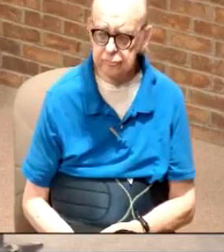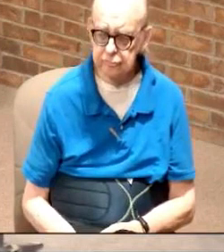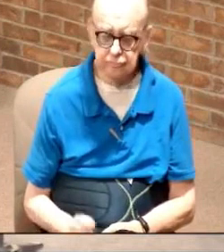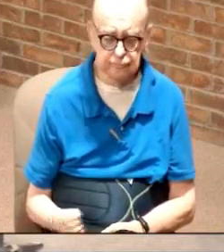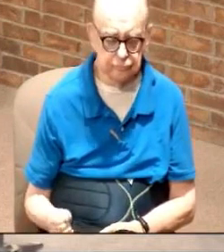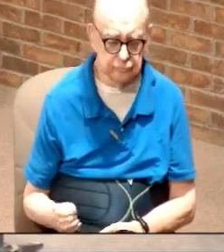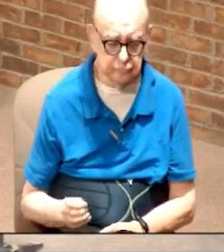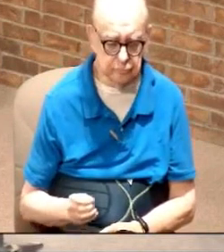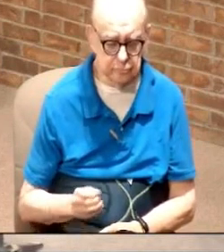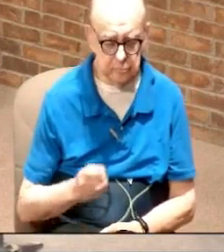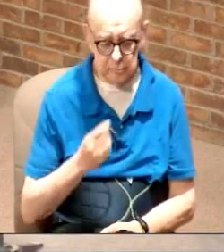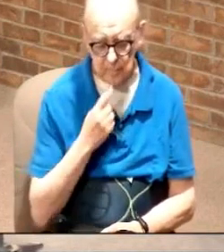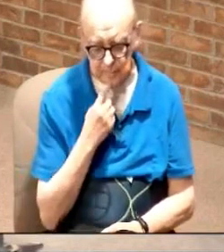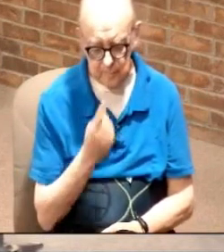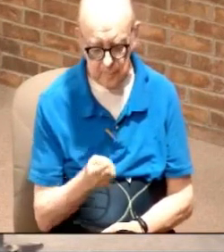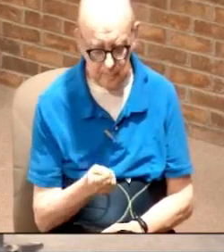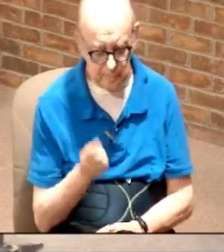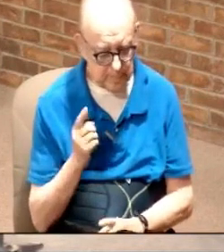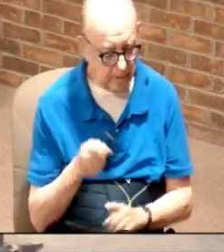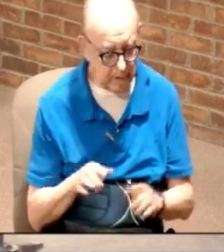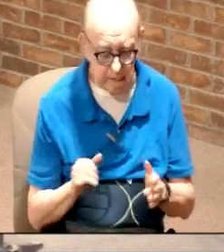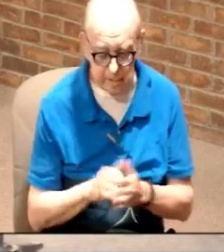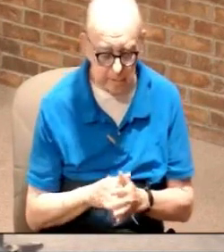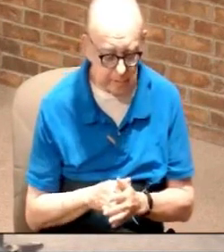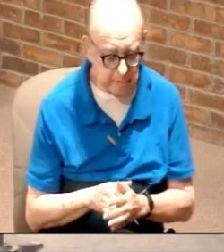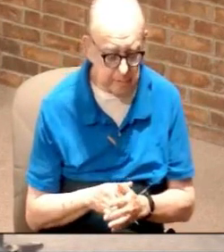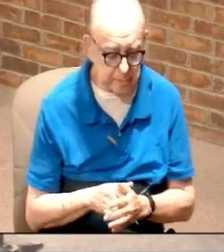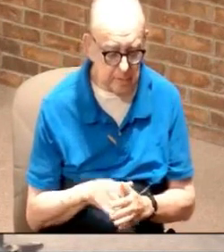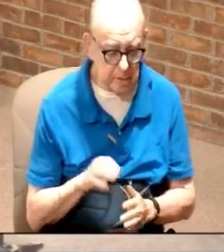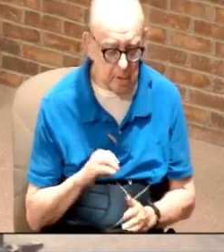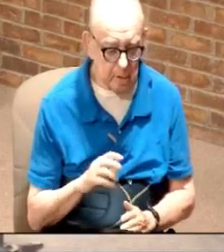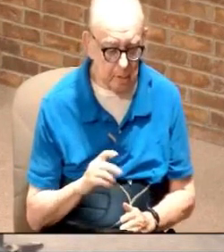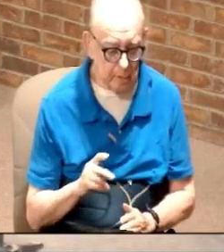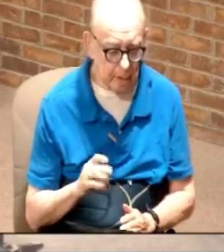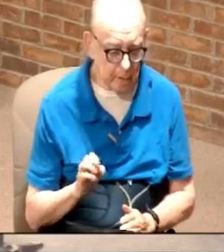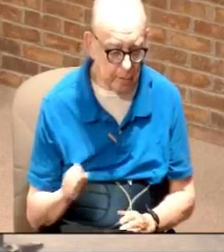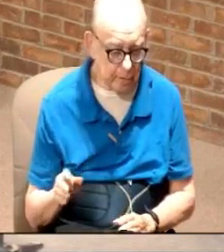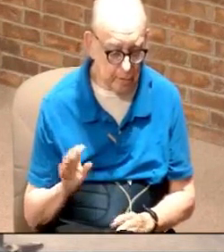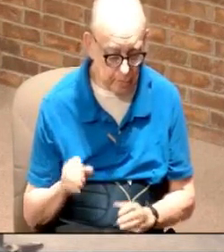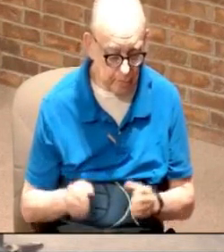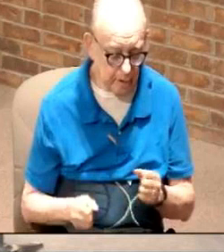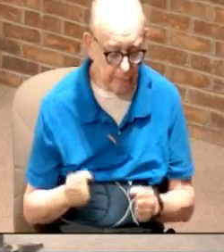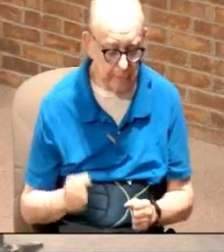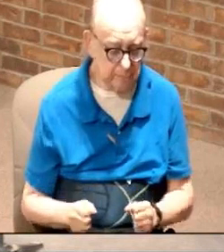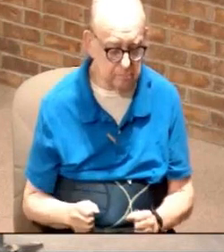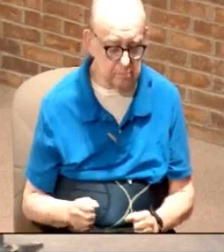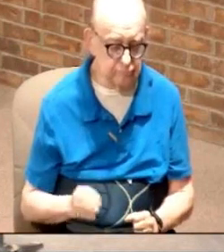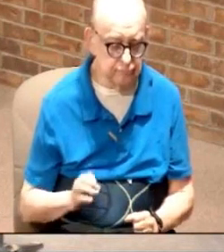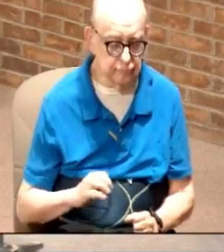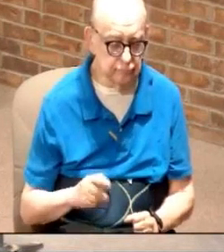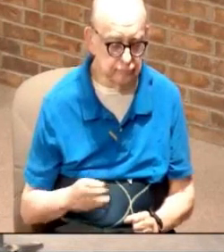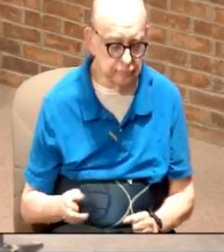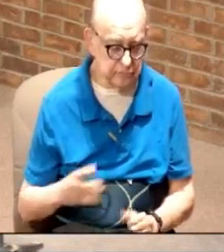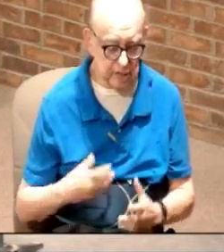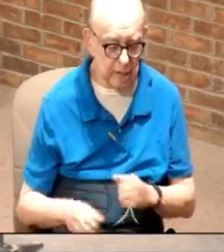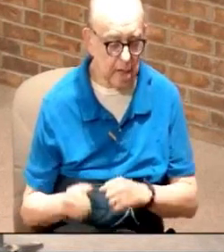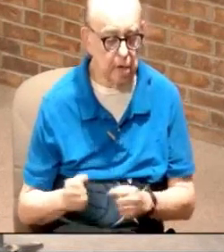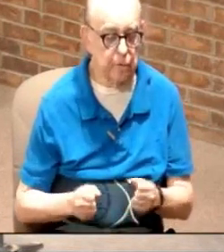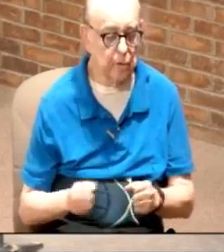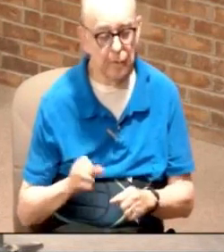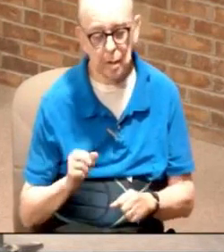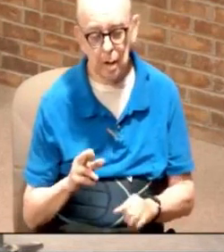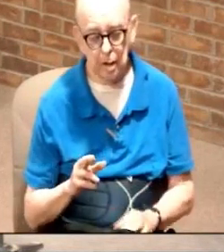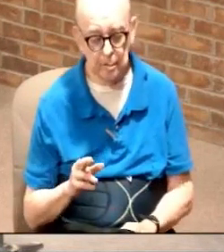And I said, I can't do this, Michael. You drive. And so, Michael got out and drove.